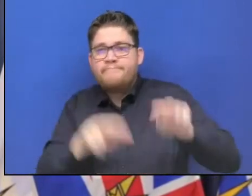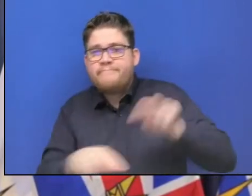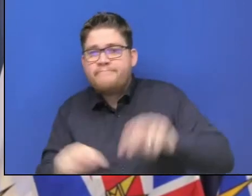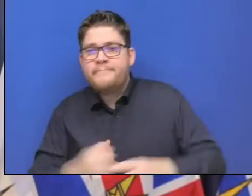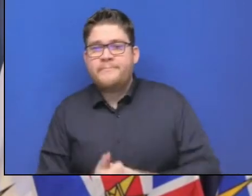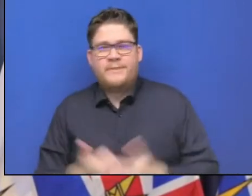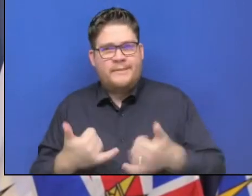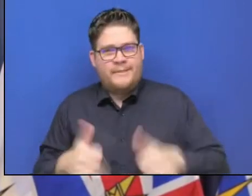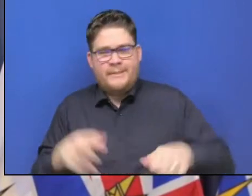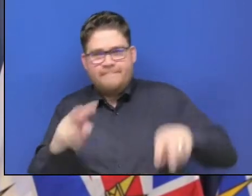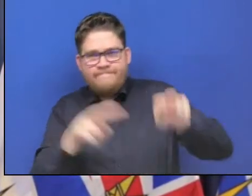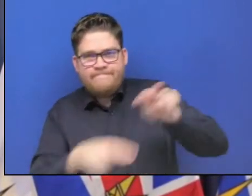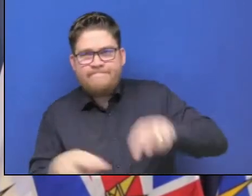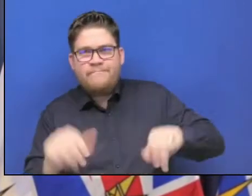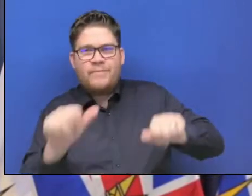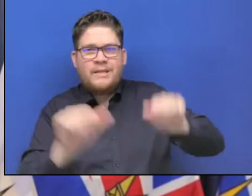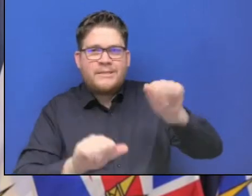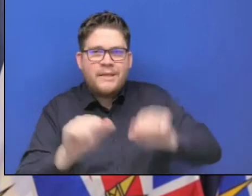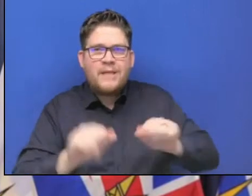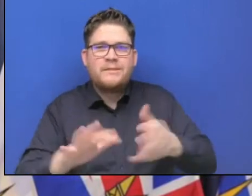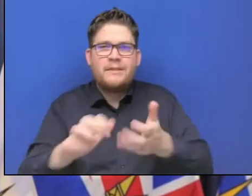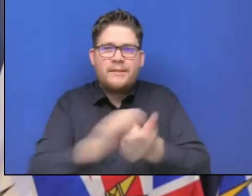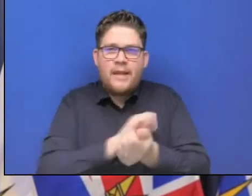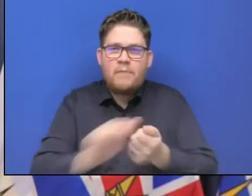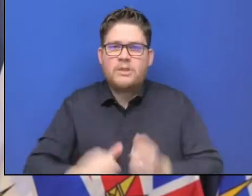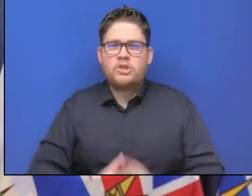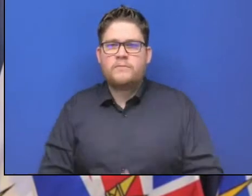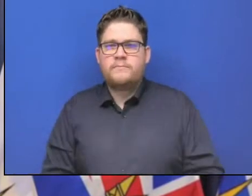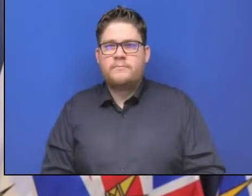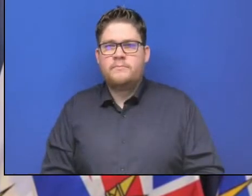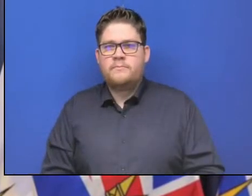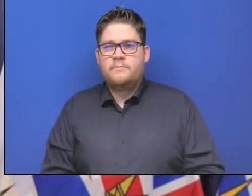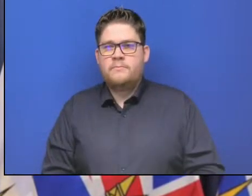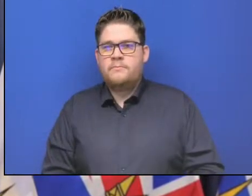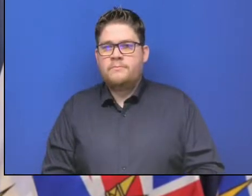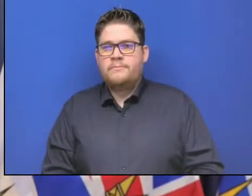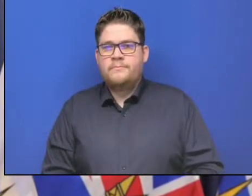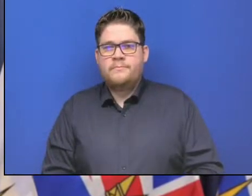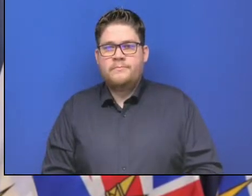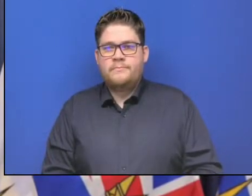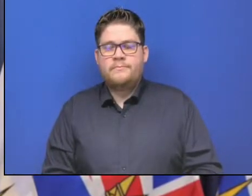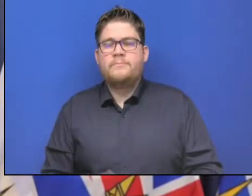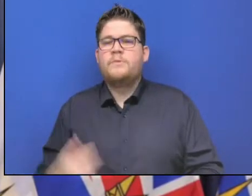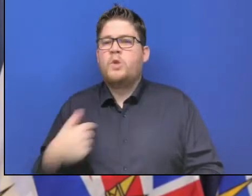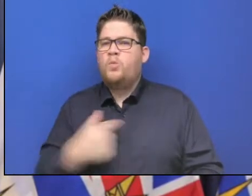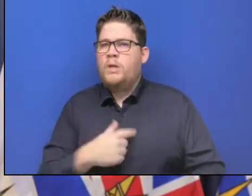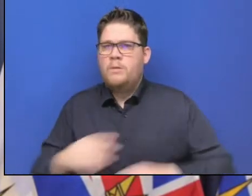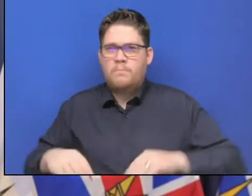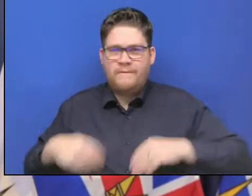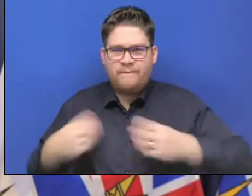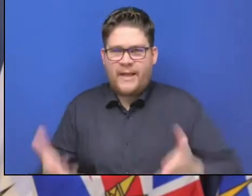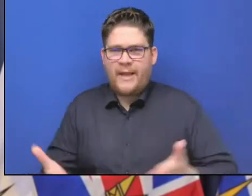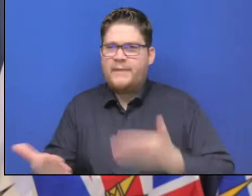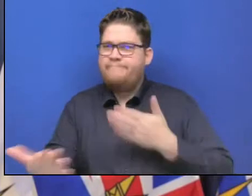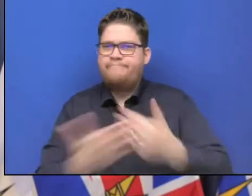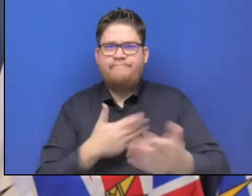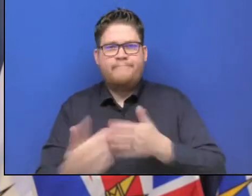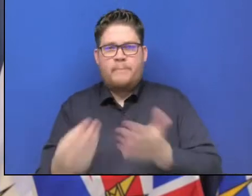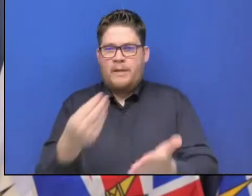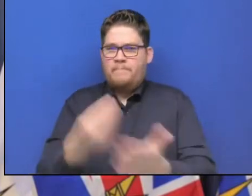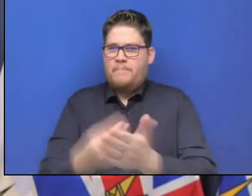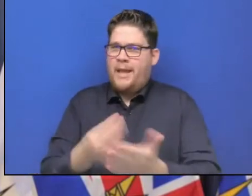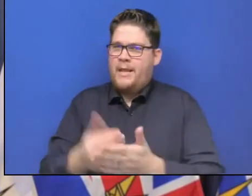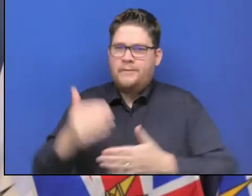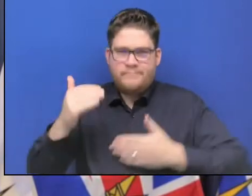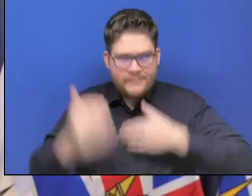We're throwing all the resources out to get the Coquihalla ready for the plan that we adopt to repair it to some functionality.